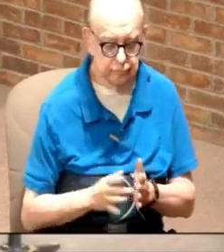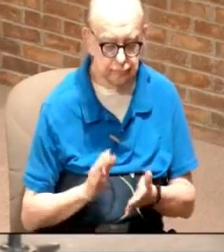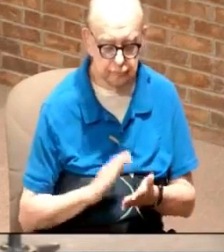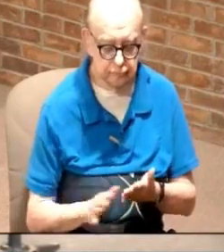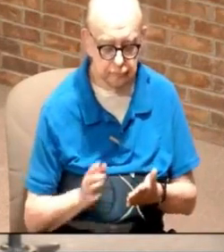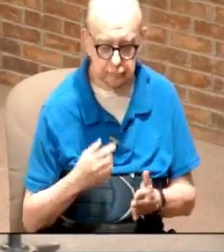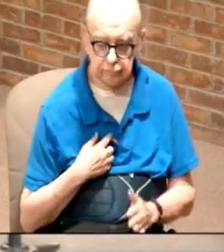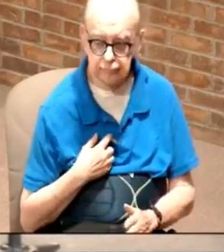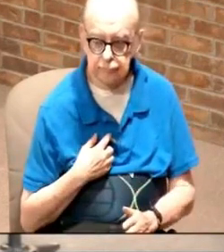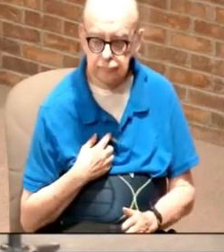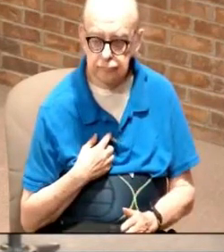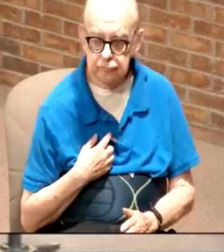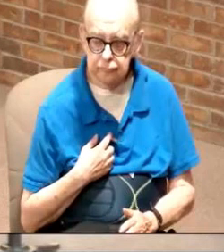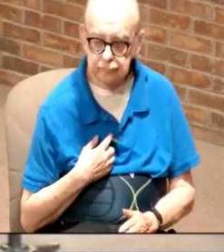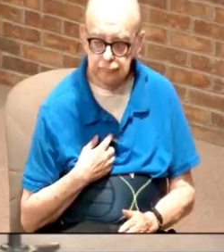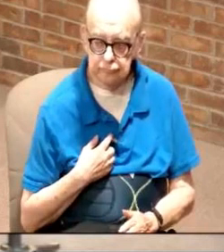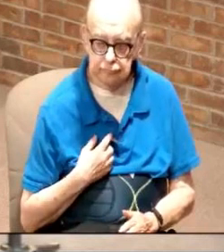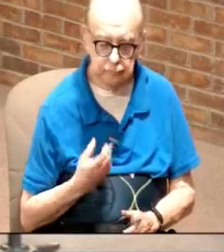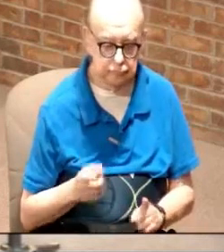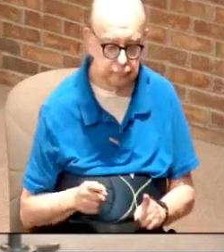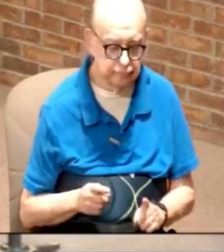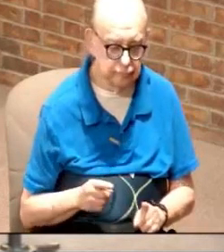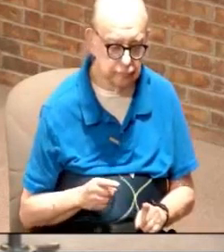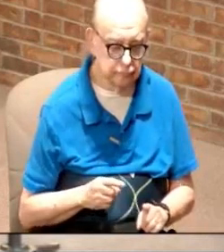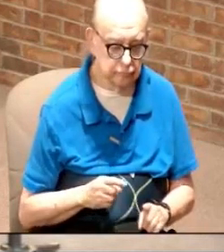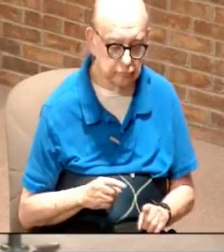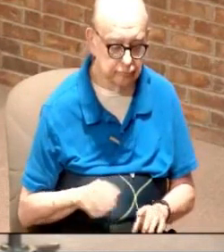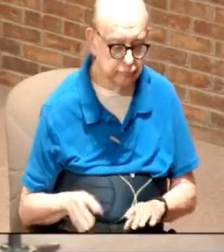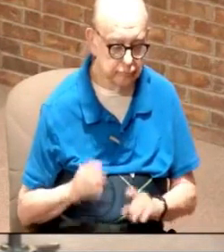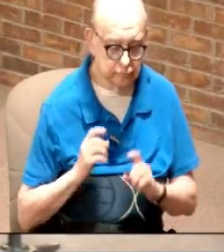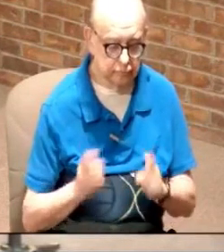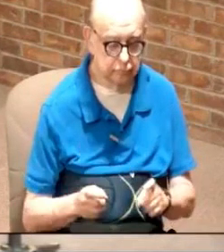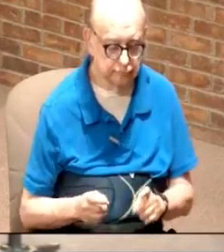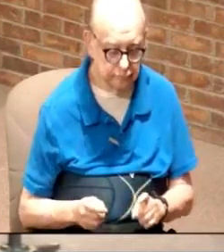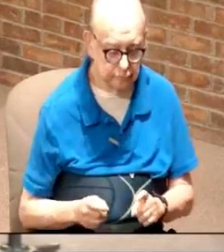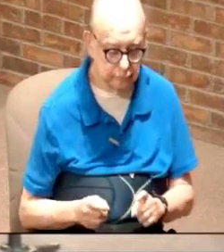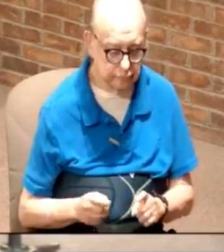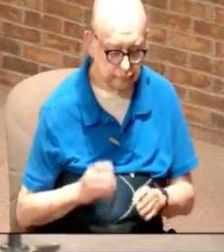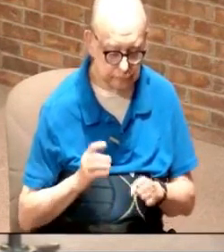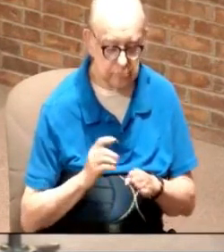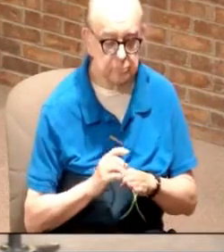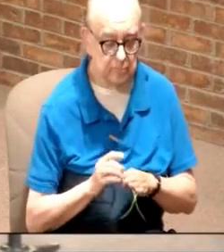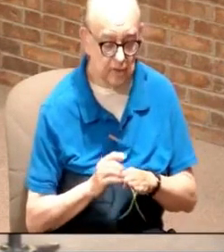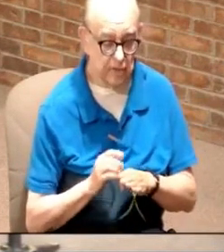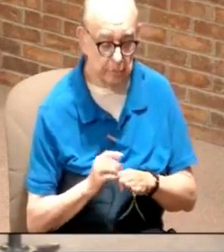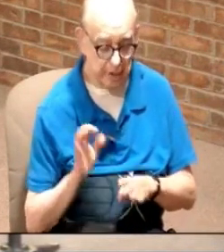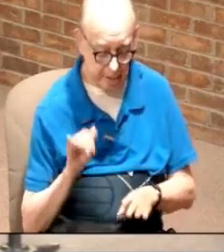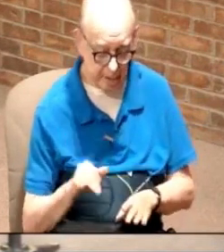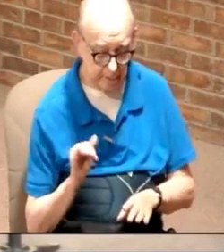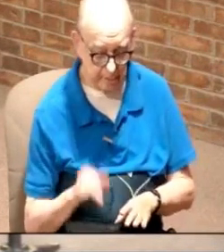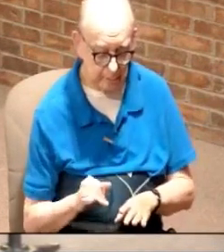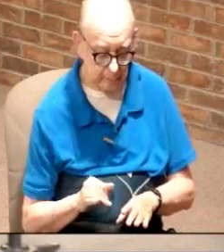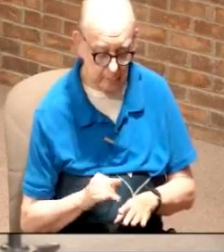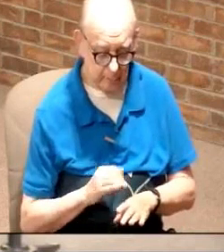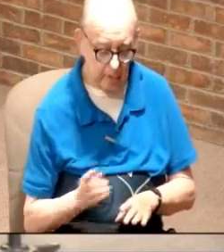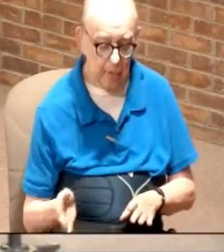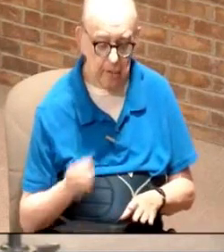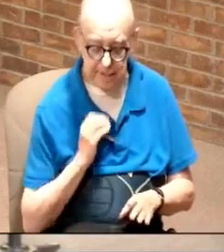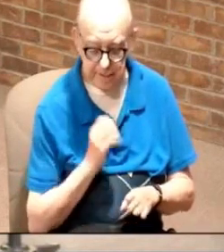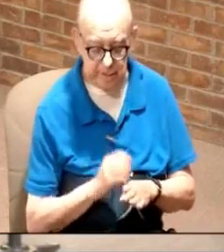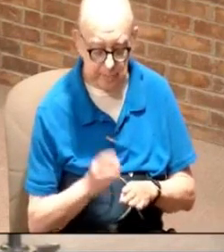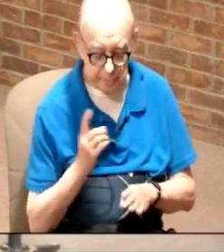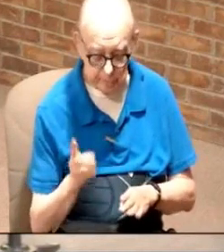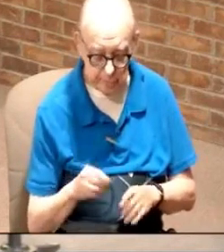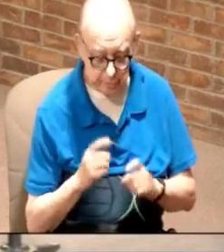now when I do sin is there discipline yes there is discipline